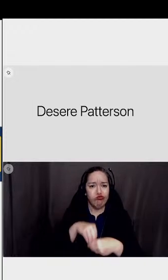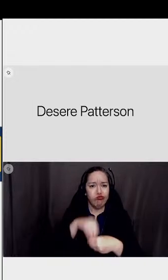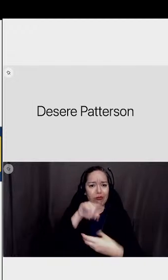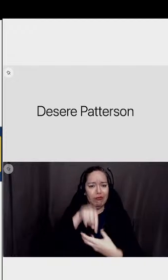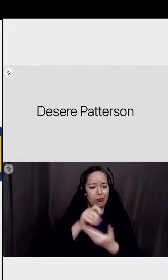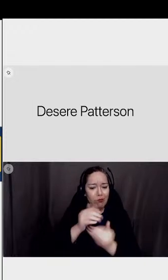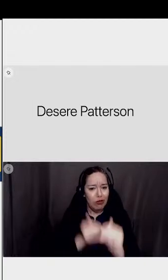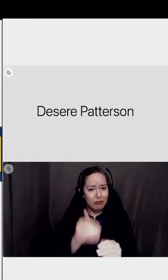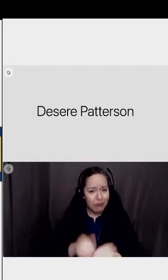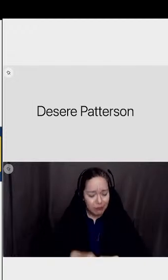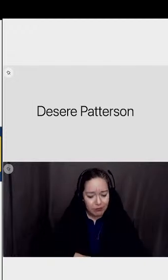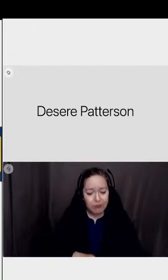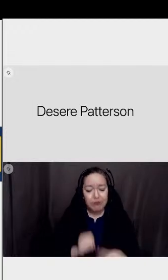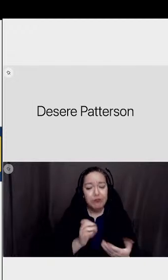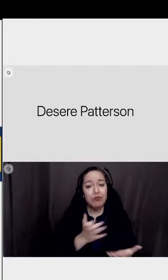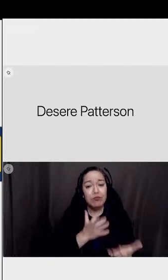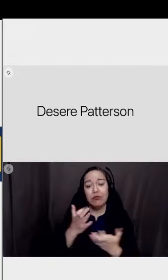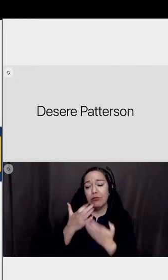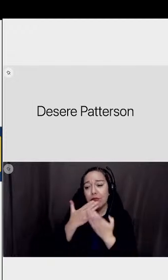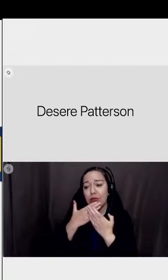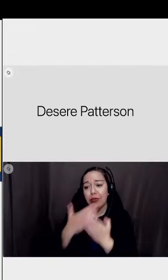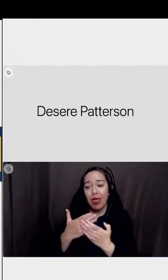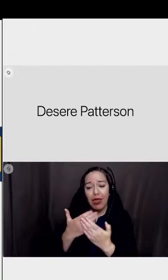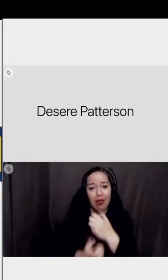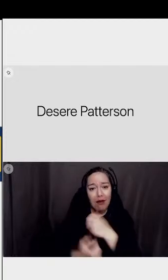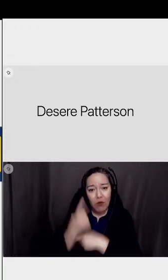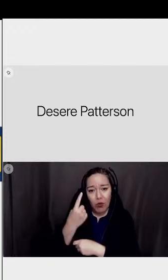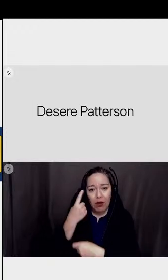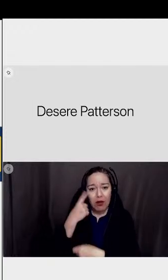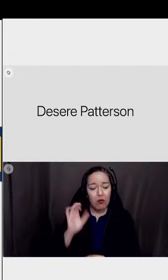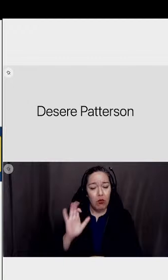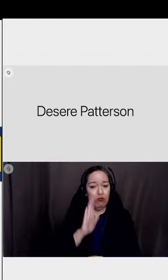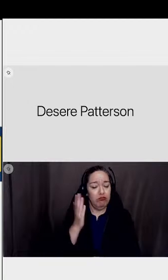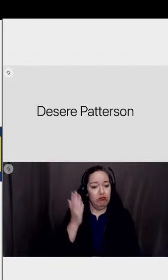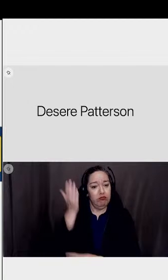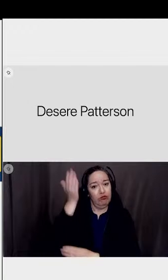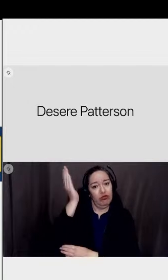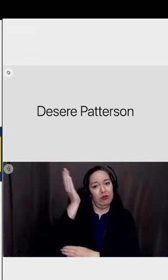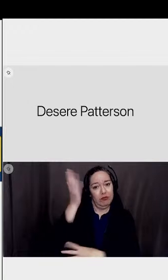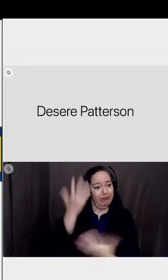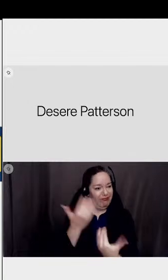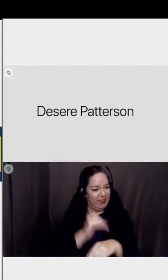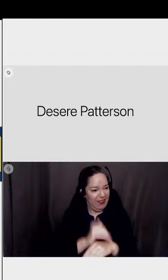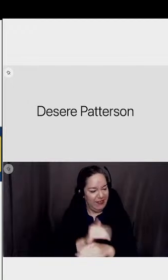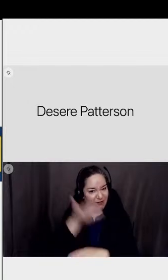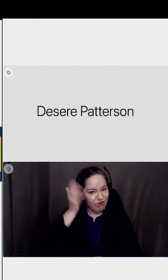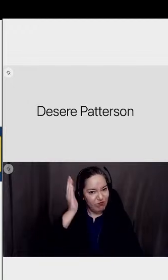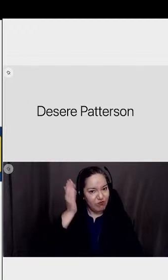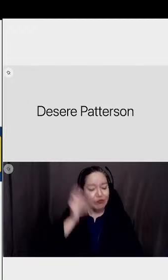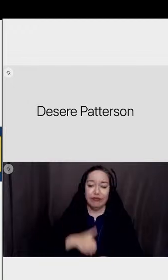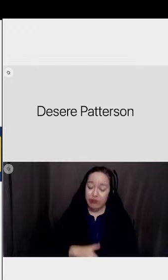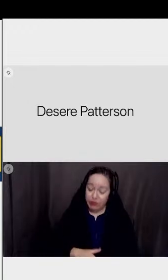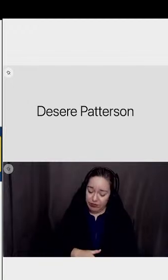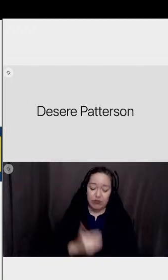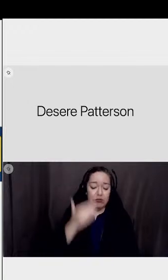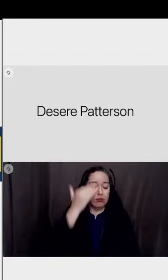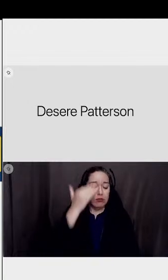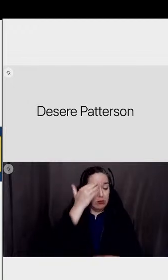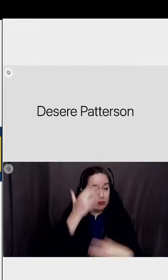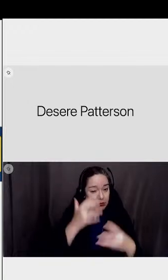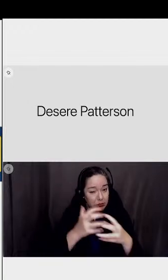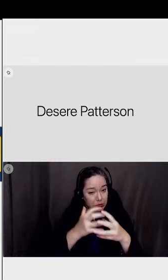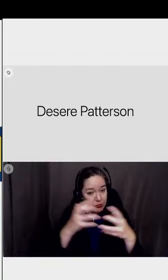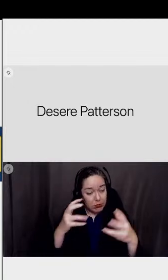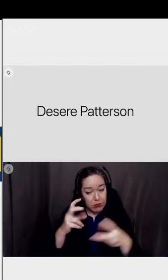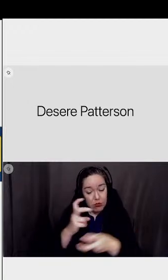and i want to thank uh everyone for the presentation this evening um i know a lot of hard work and thought